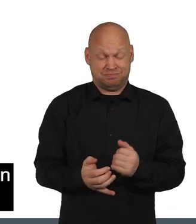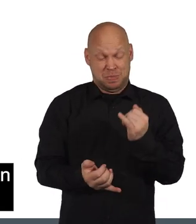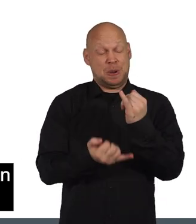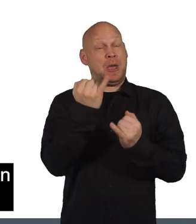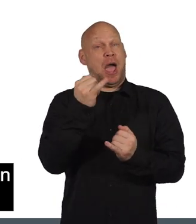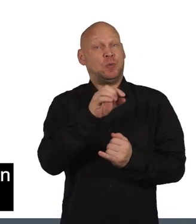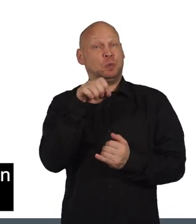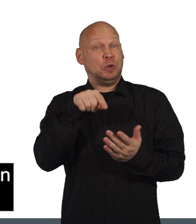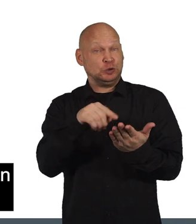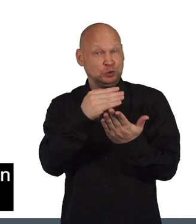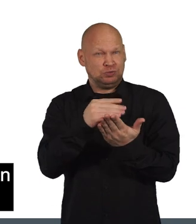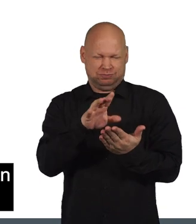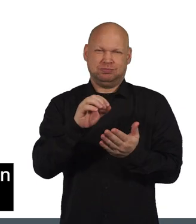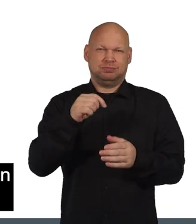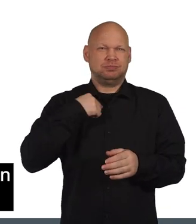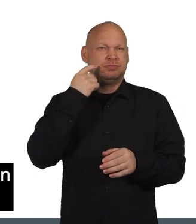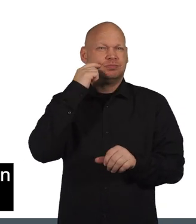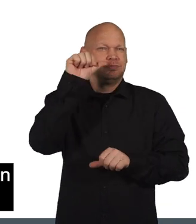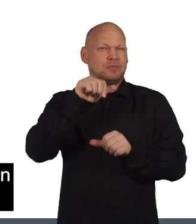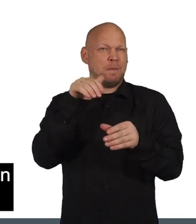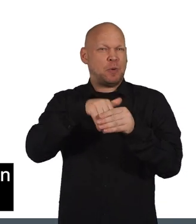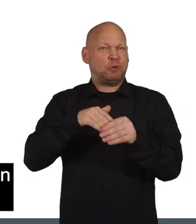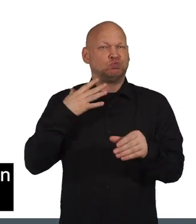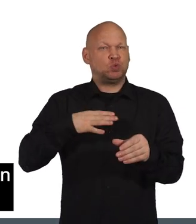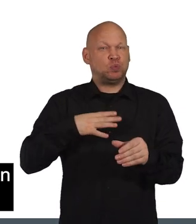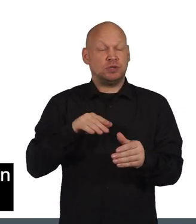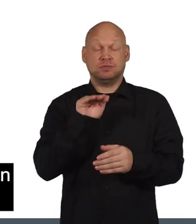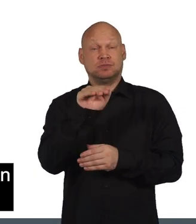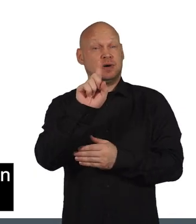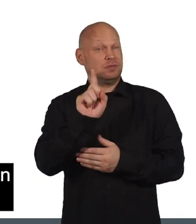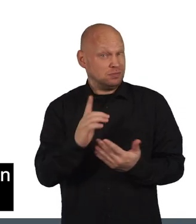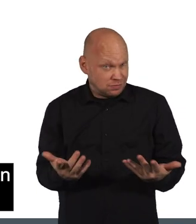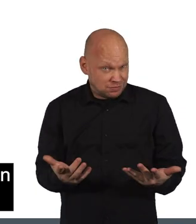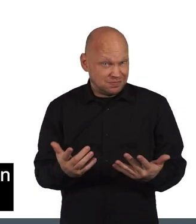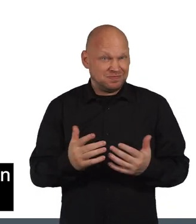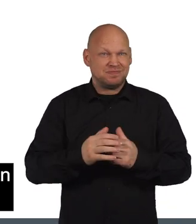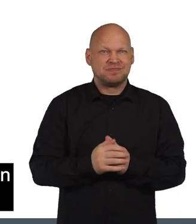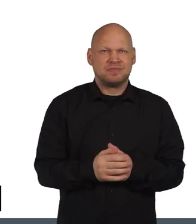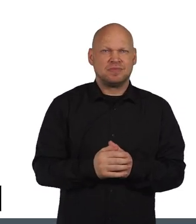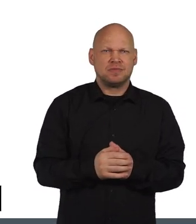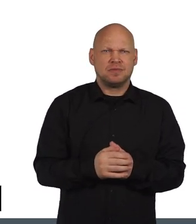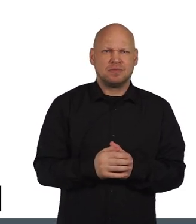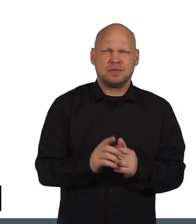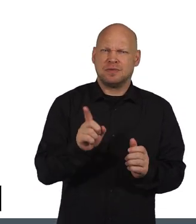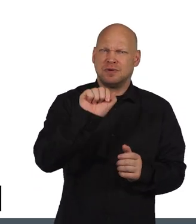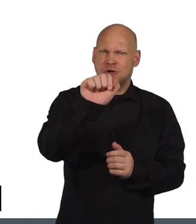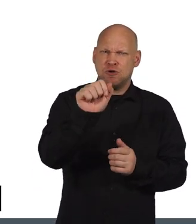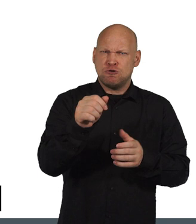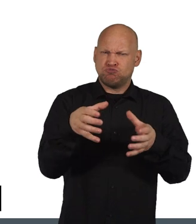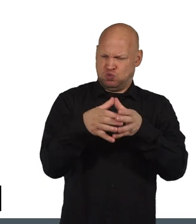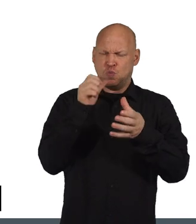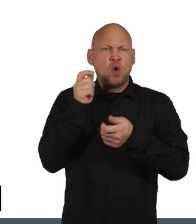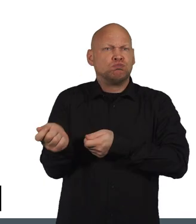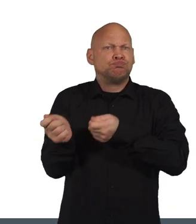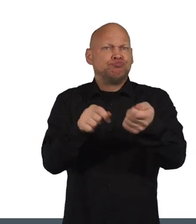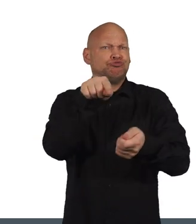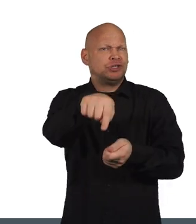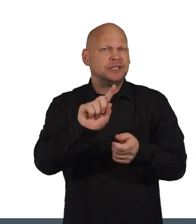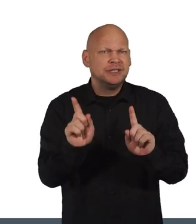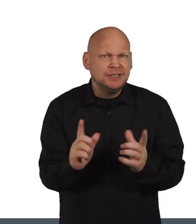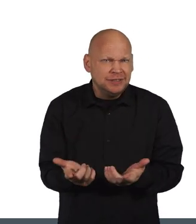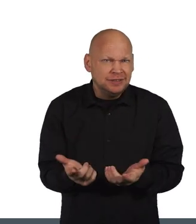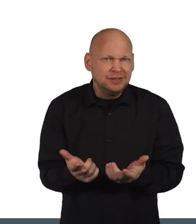The last question in our simplified participation request form asks what your group will bring to the discussion.